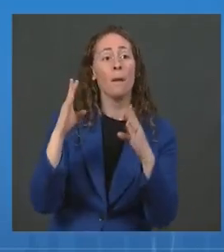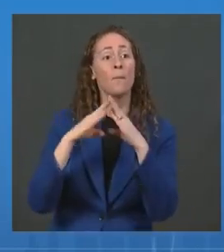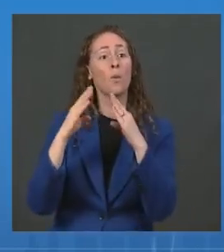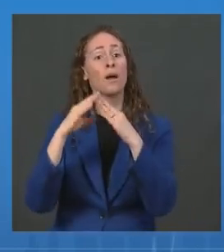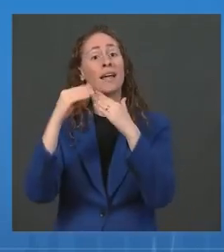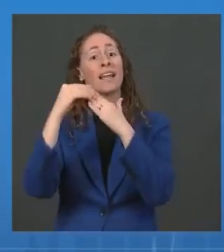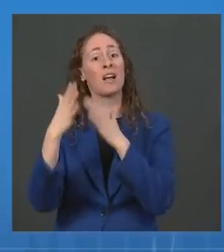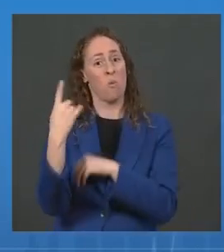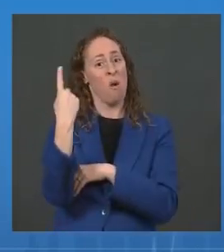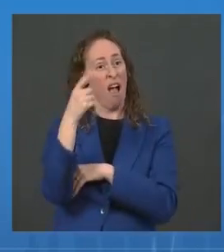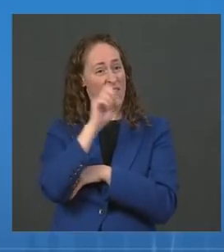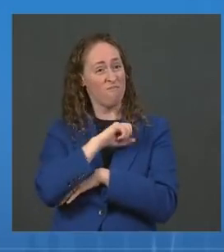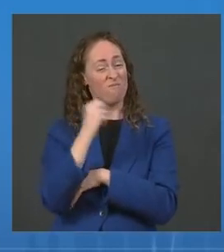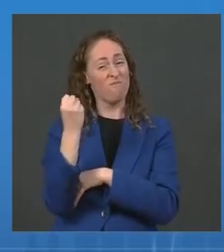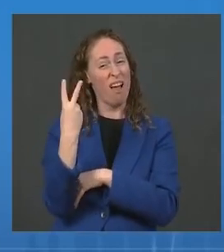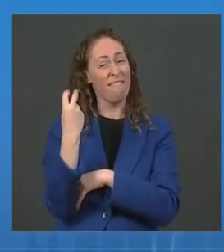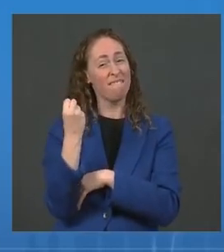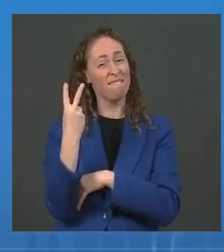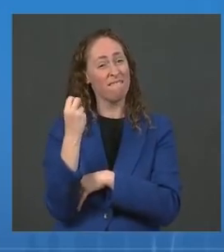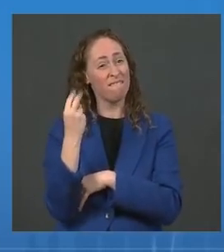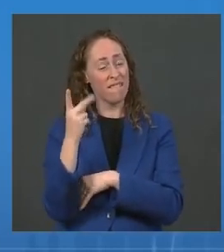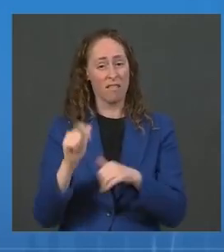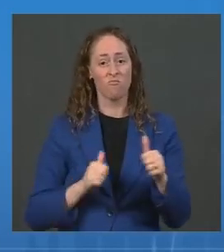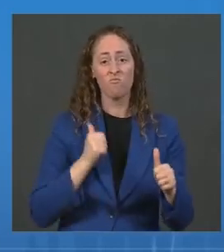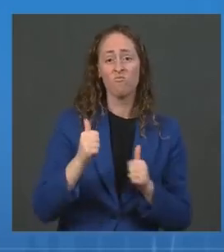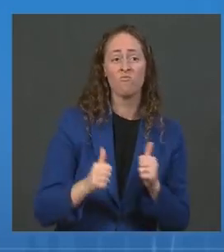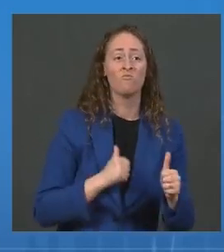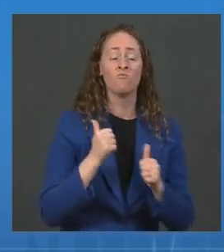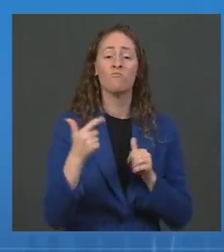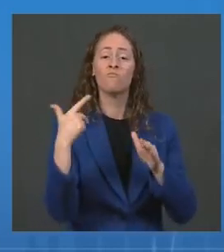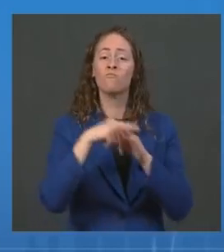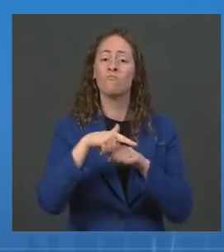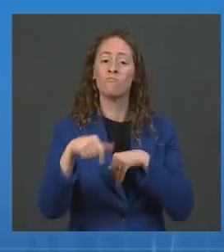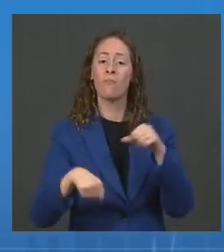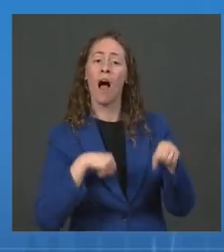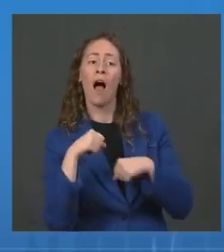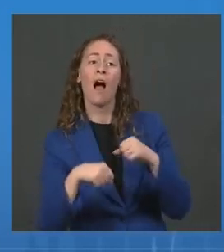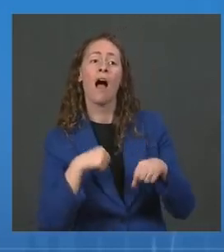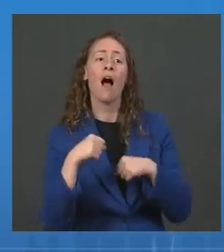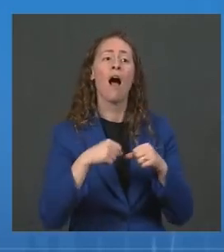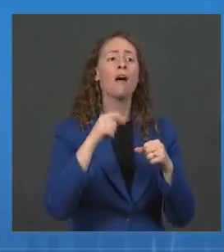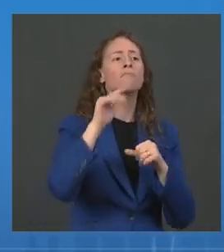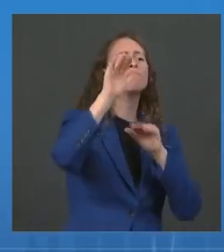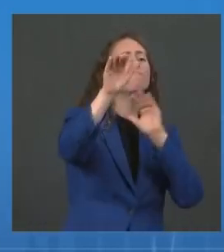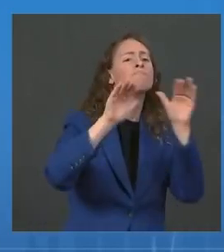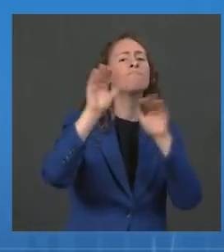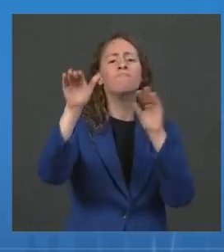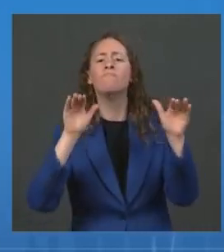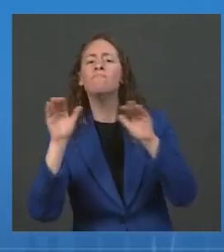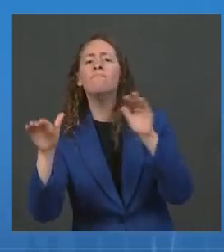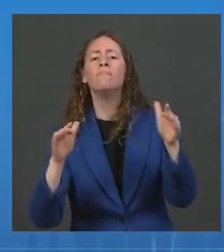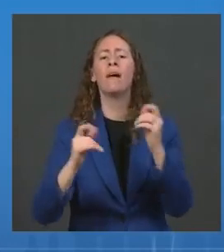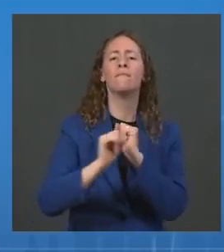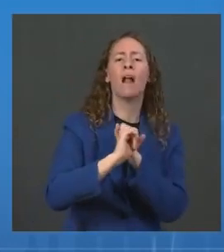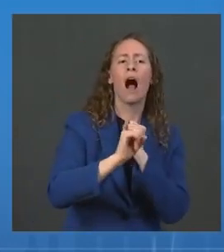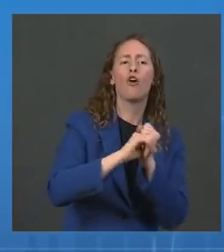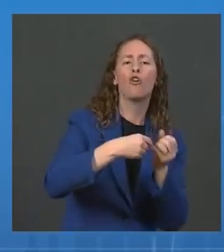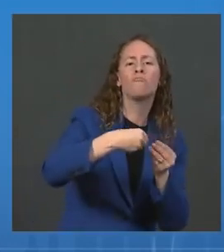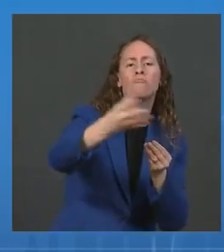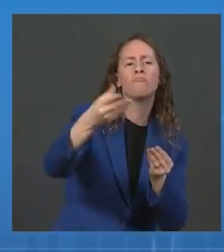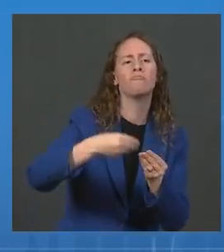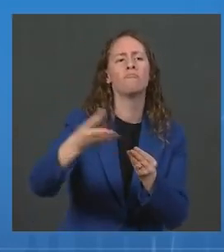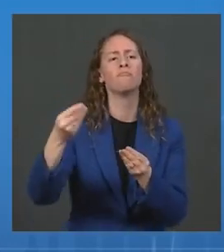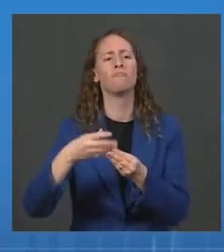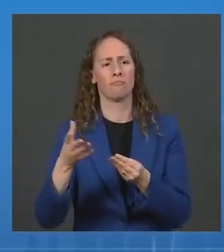recently hopped on his bike and ventured out into the Texas heat to hand out flyers about COVID-19 vaccines. He said, My bike broke down